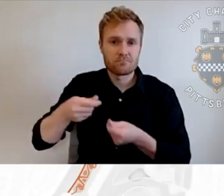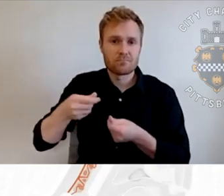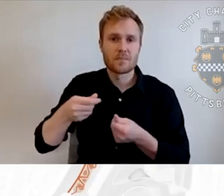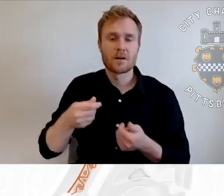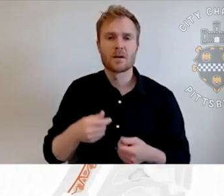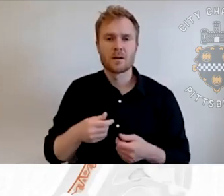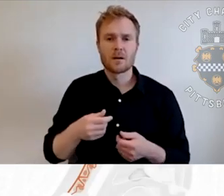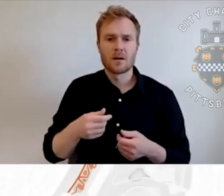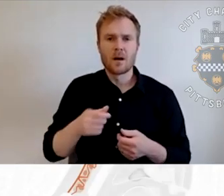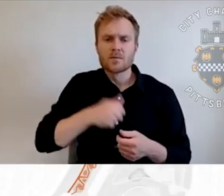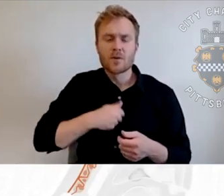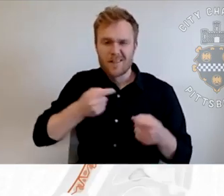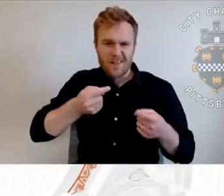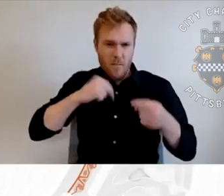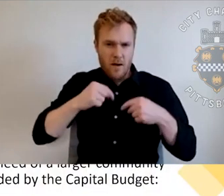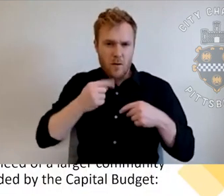you go back a slide now?